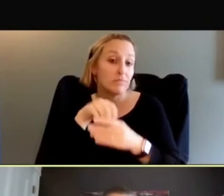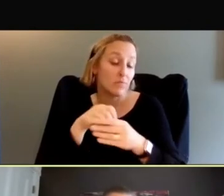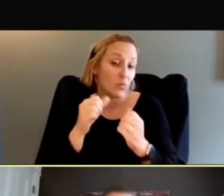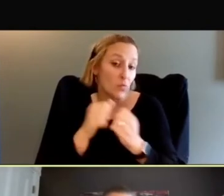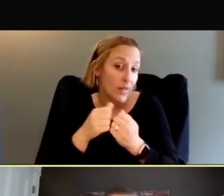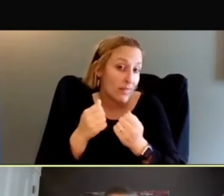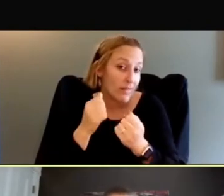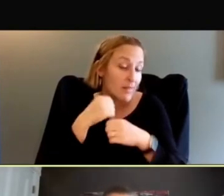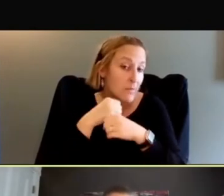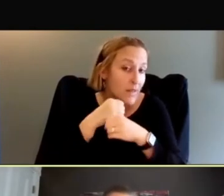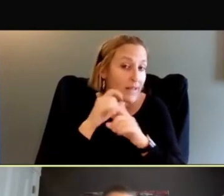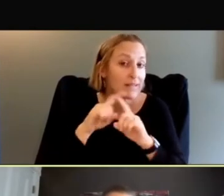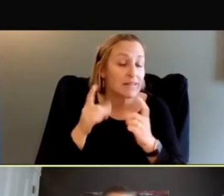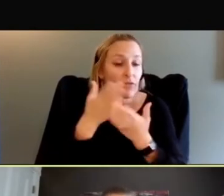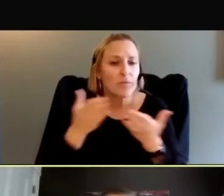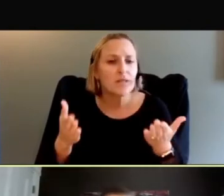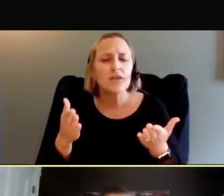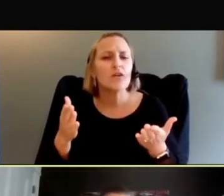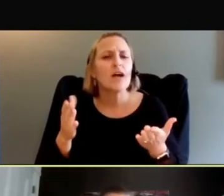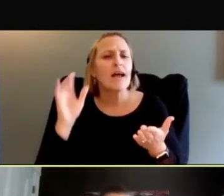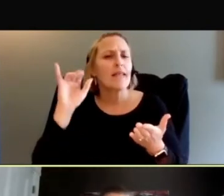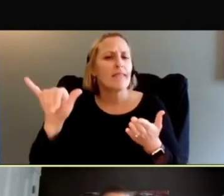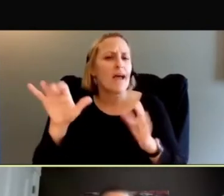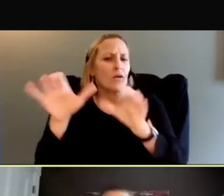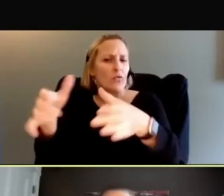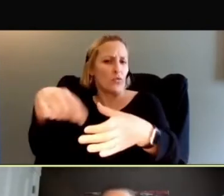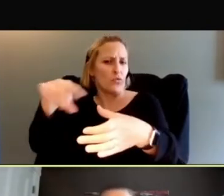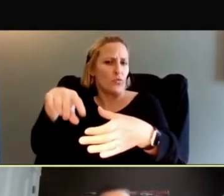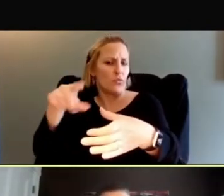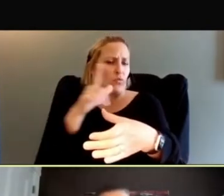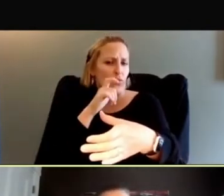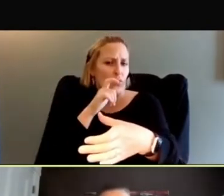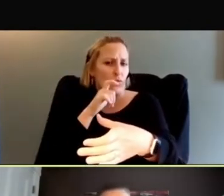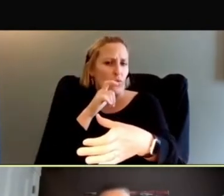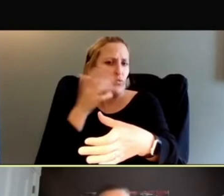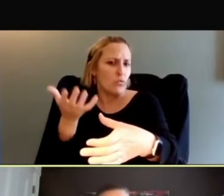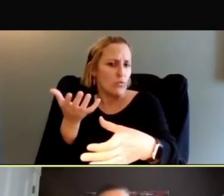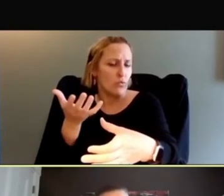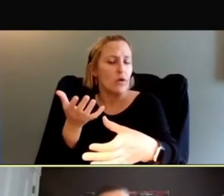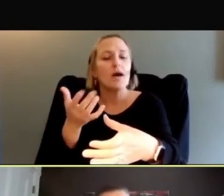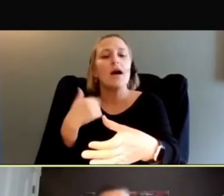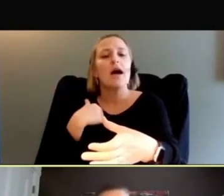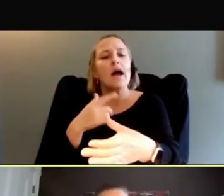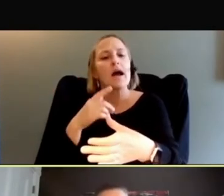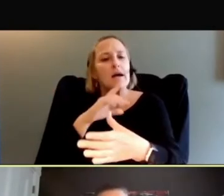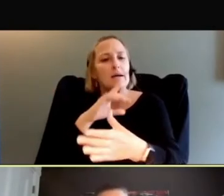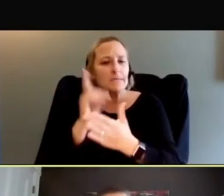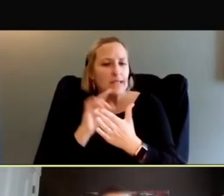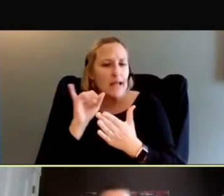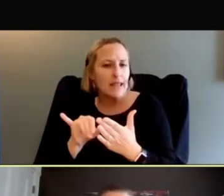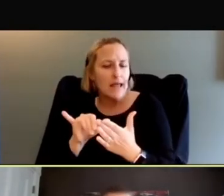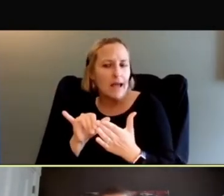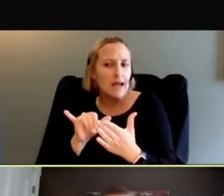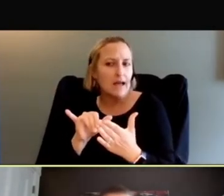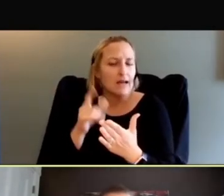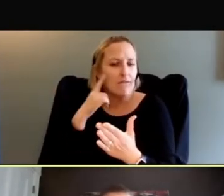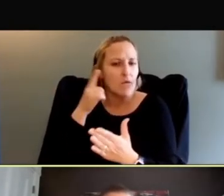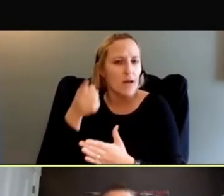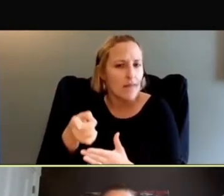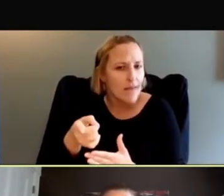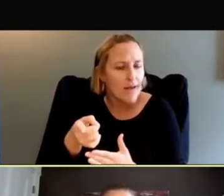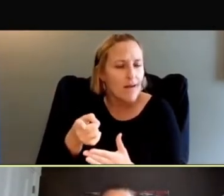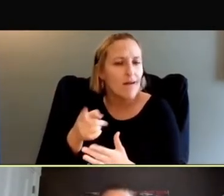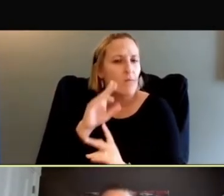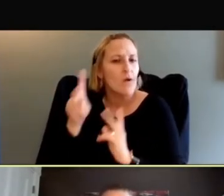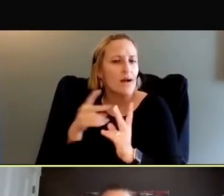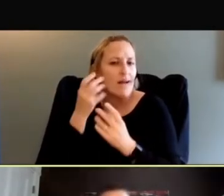right? Like who is it that you're designing this for and what kinds of information might be important to them to be included in